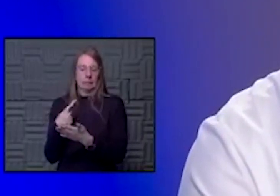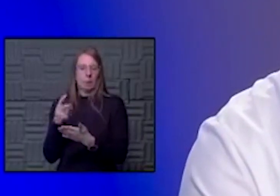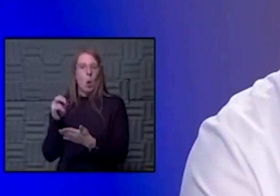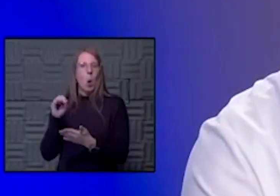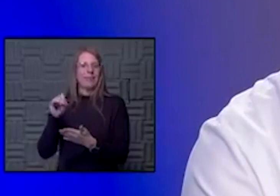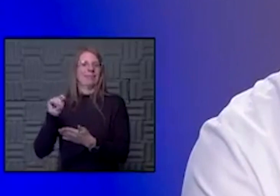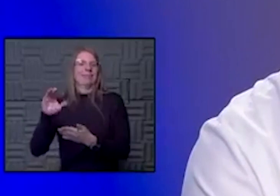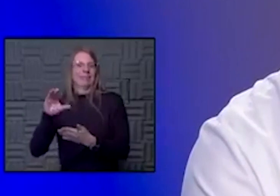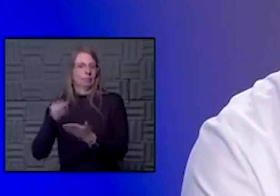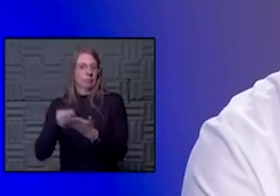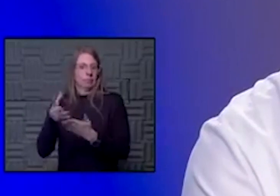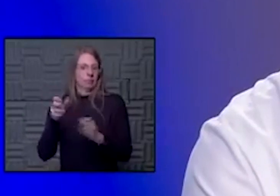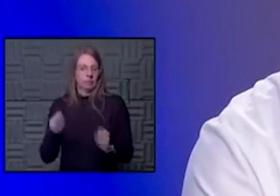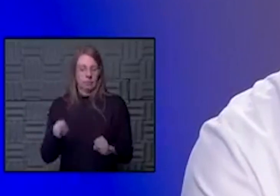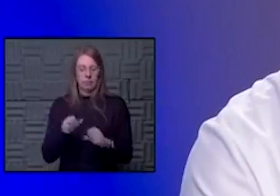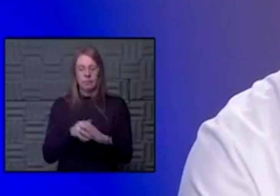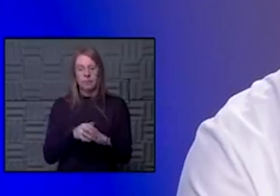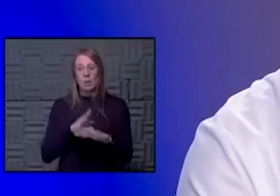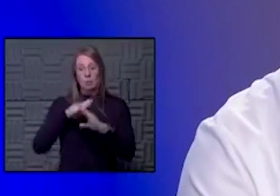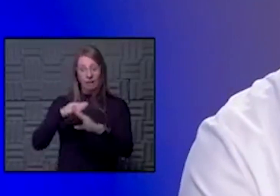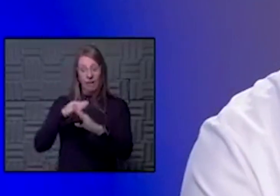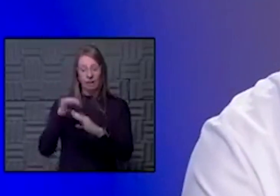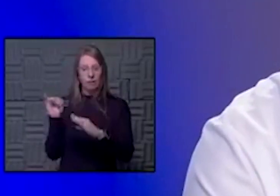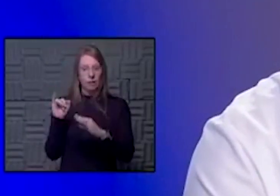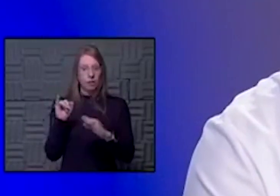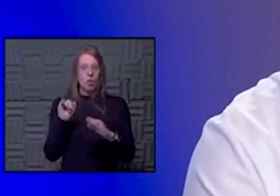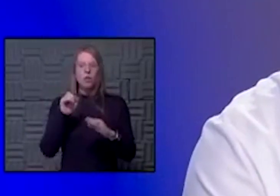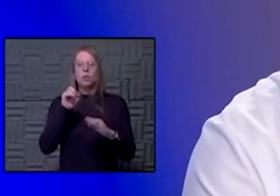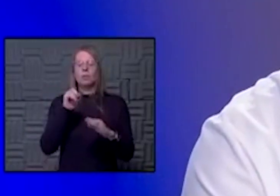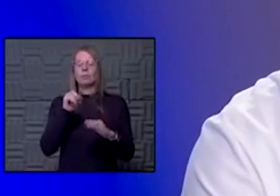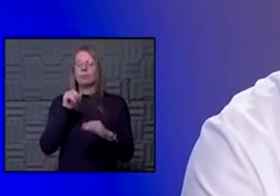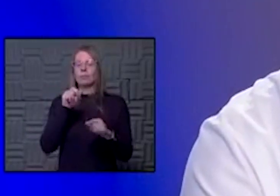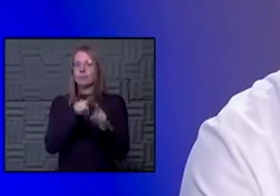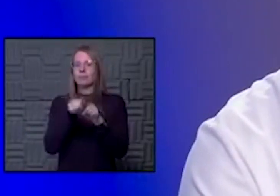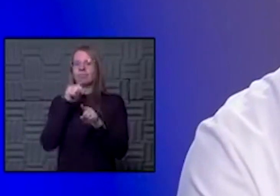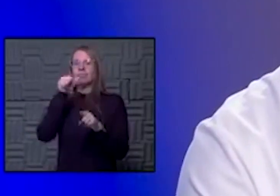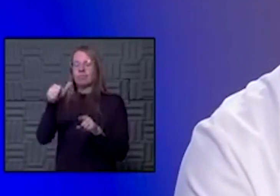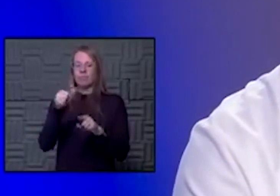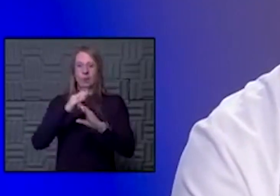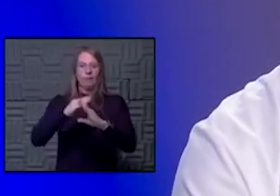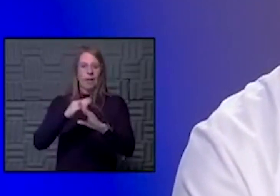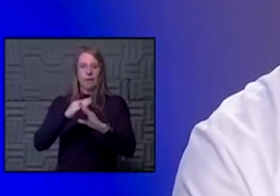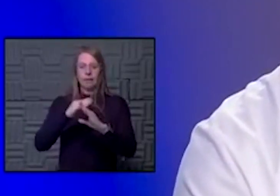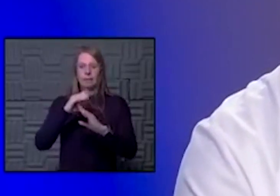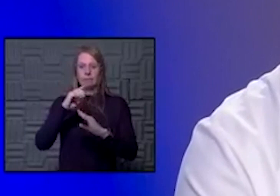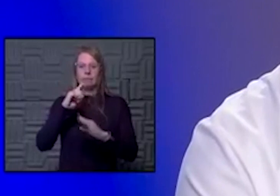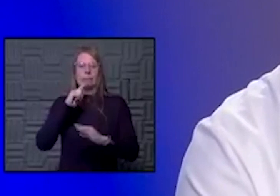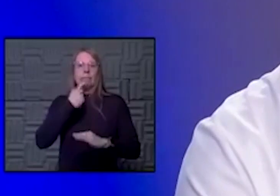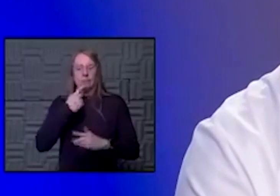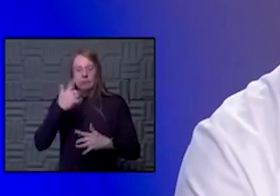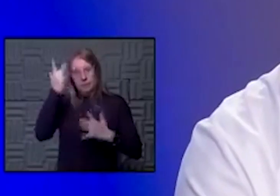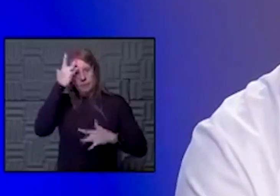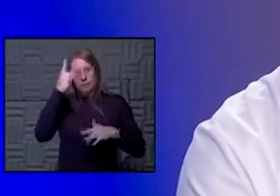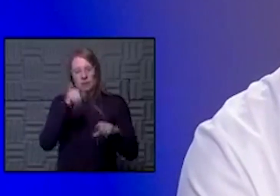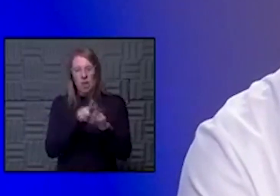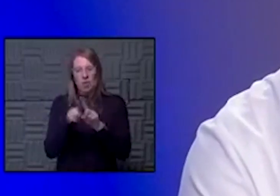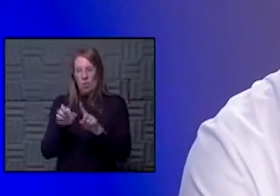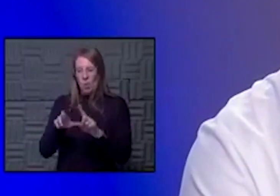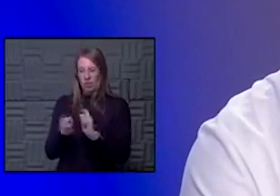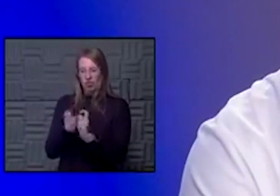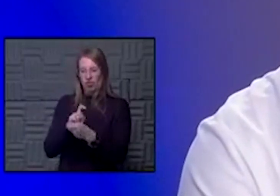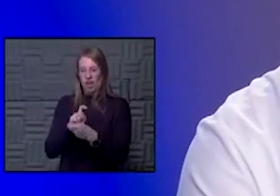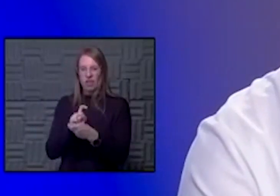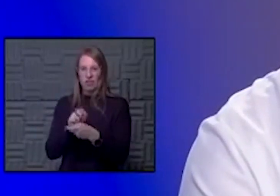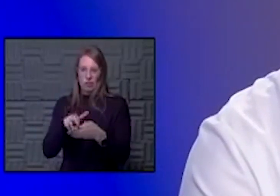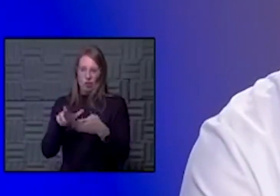that it prevents getting infection, nor does it prevent severe disease, nor change in outcomes such as mortality.